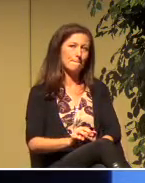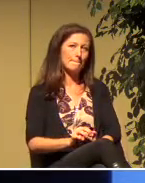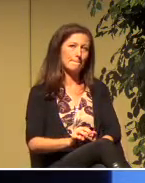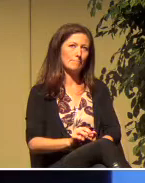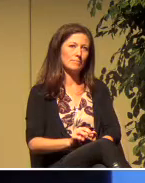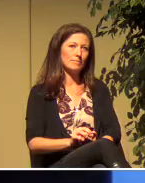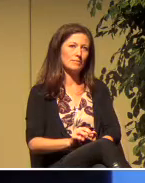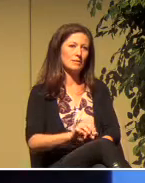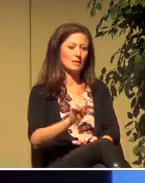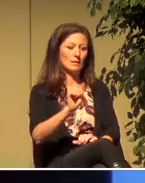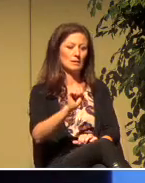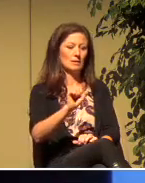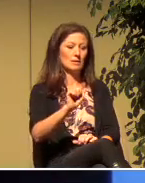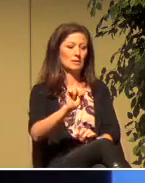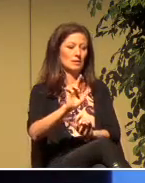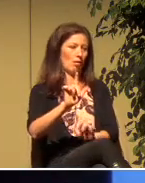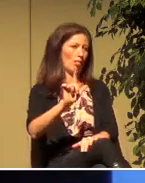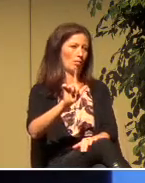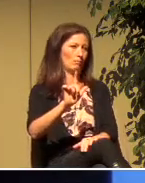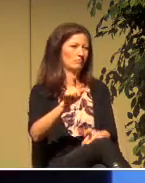Saul was hunting.